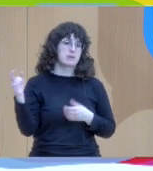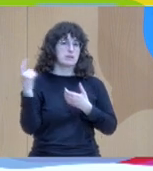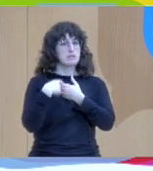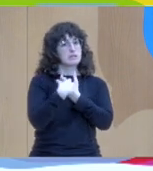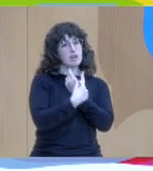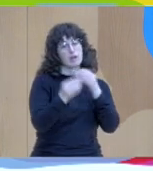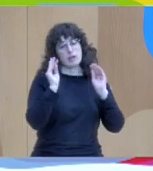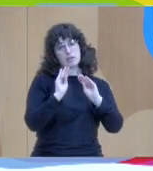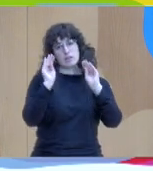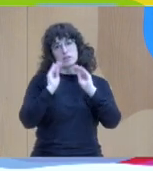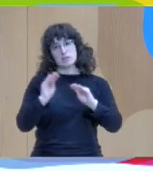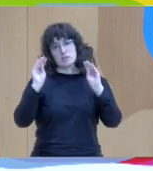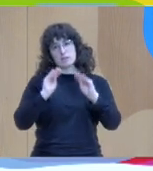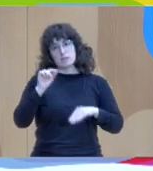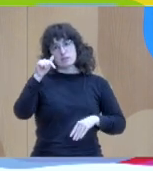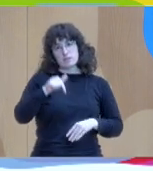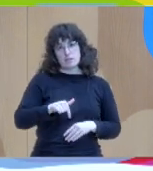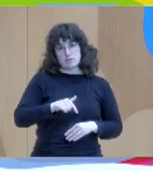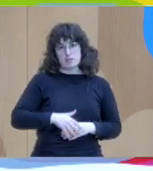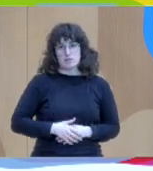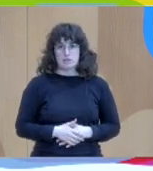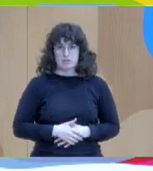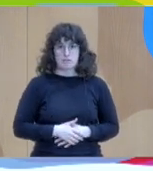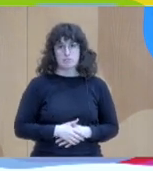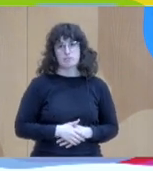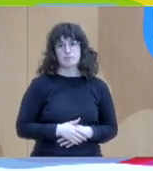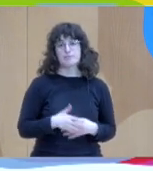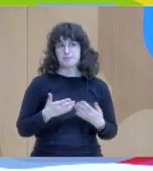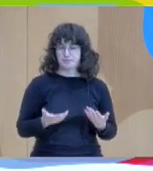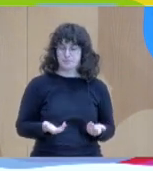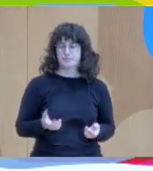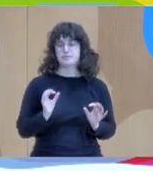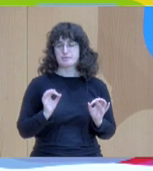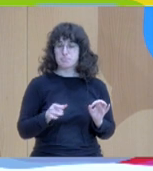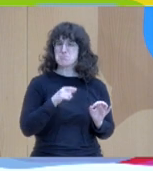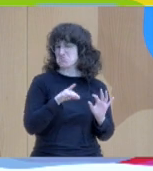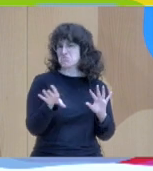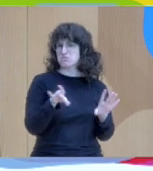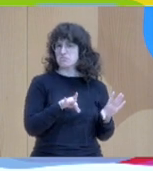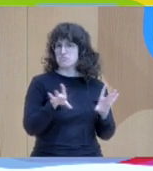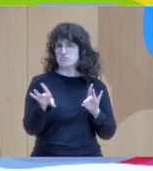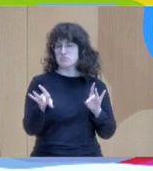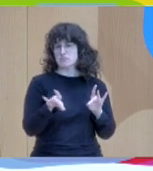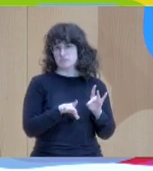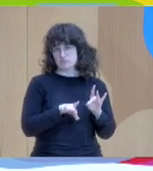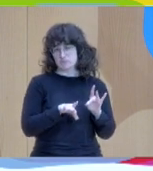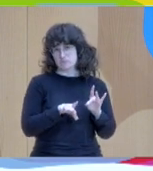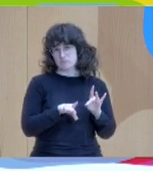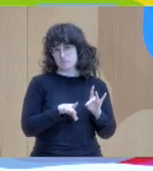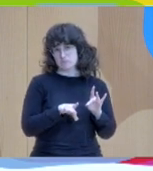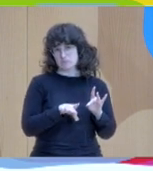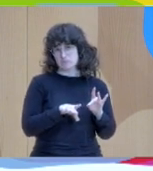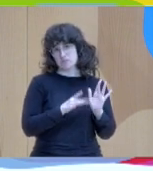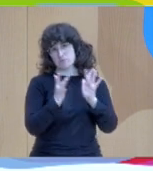so you decide with the clients with the family what would be an